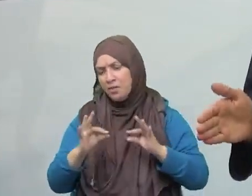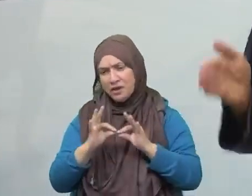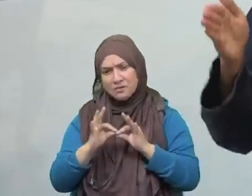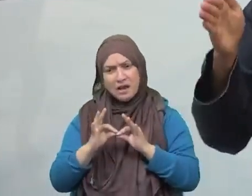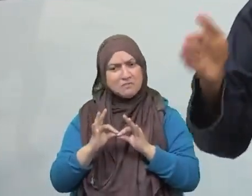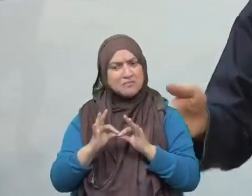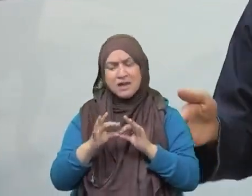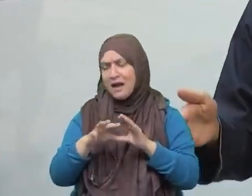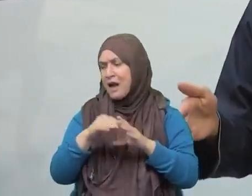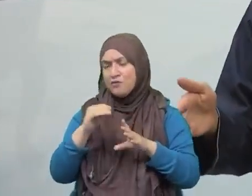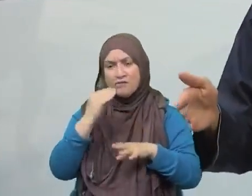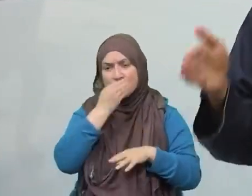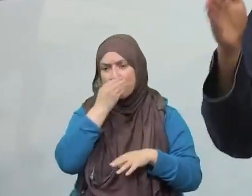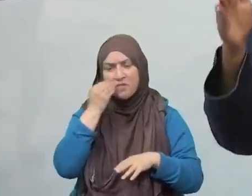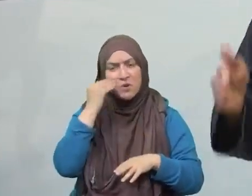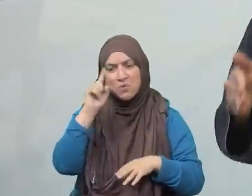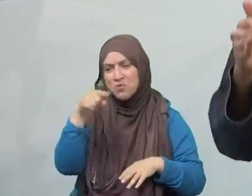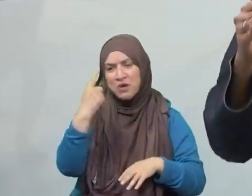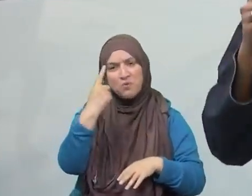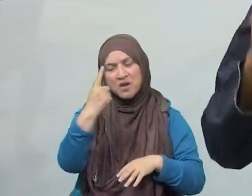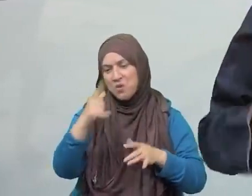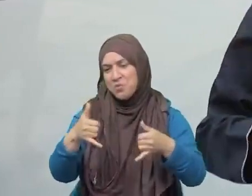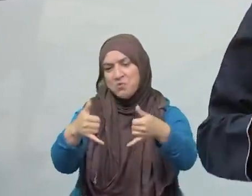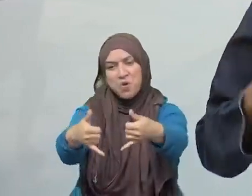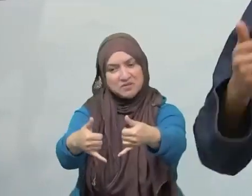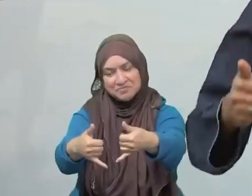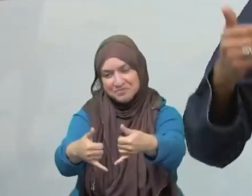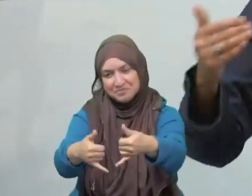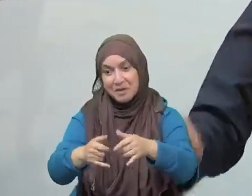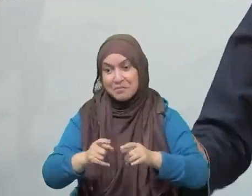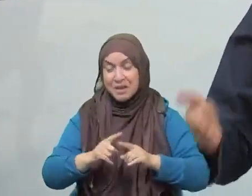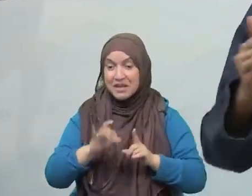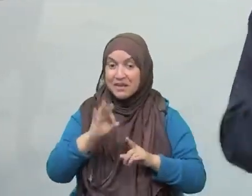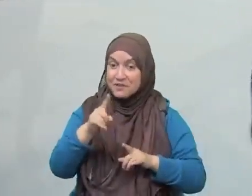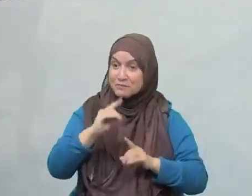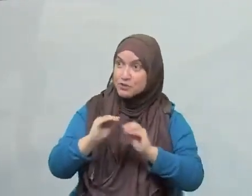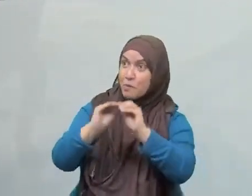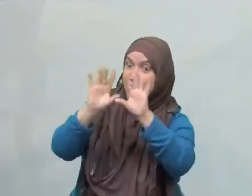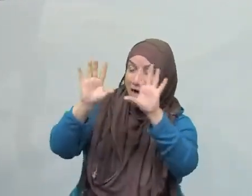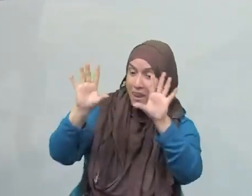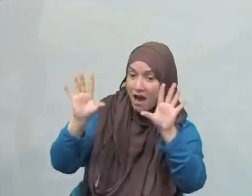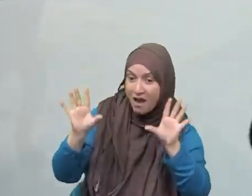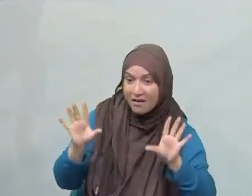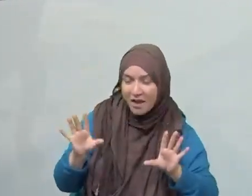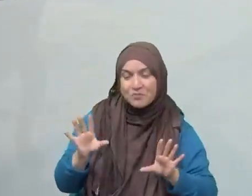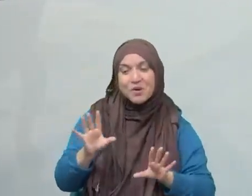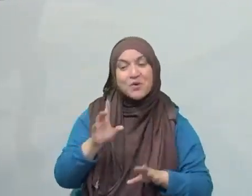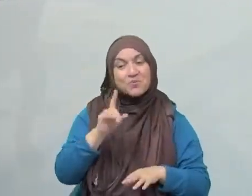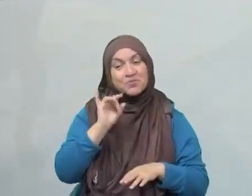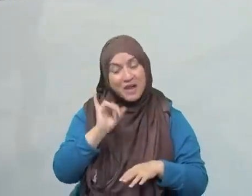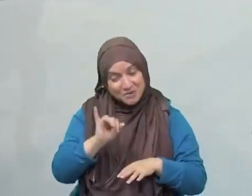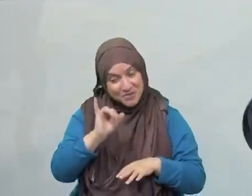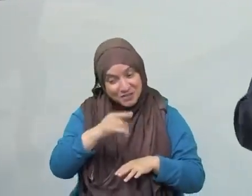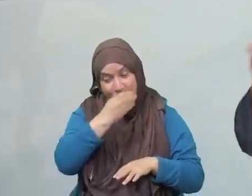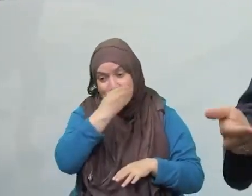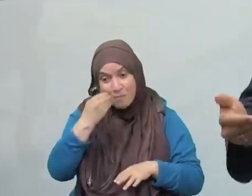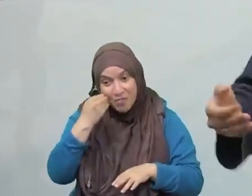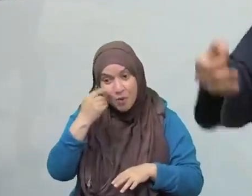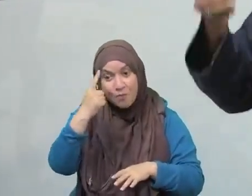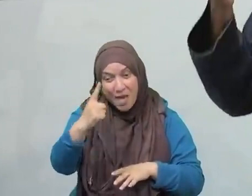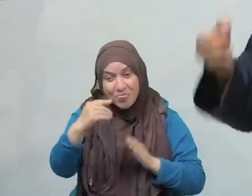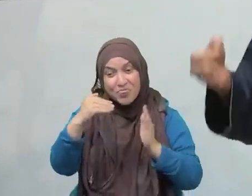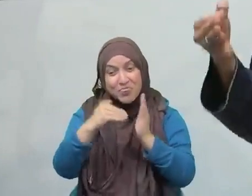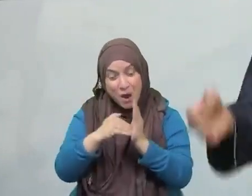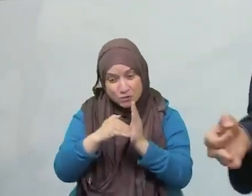is Qur'an. And the best way to read the Qur'an is in prayer. The best form of remembrance is Qur